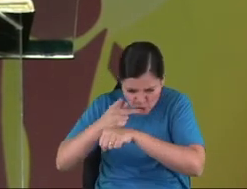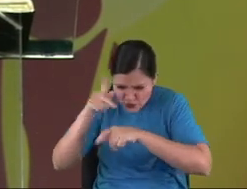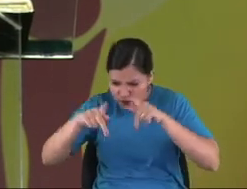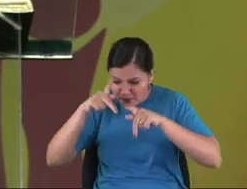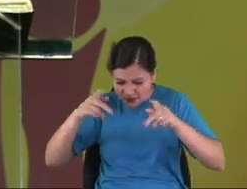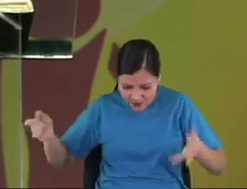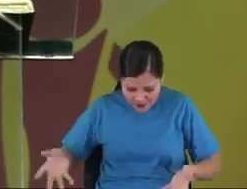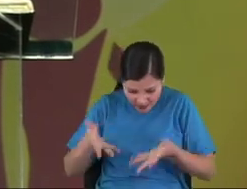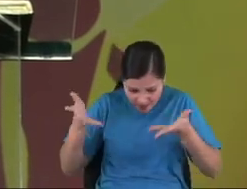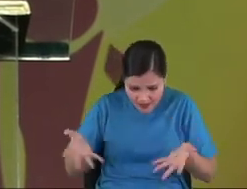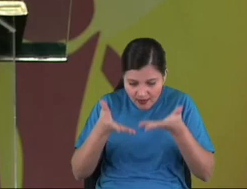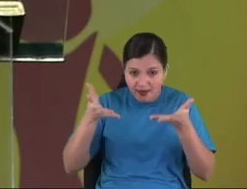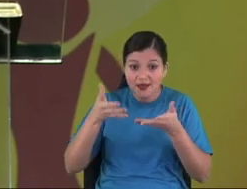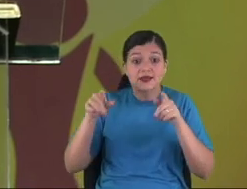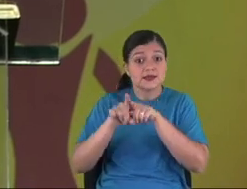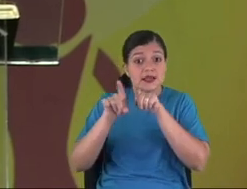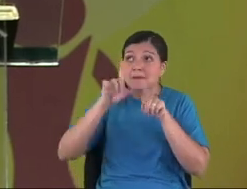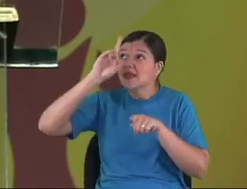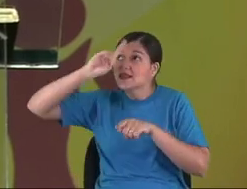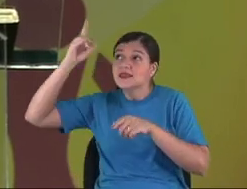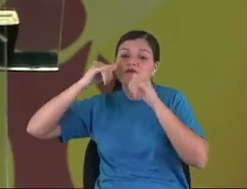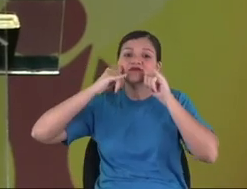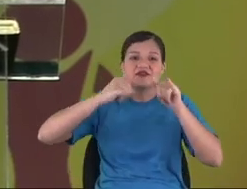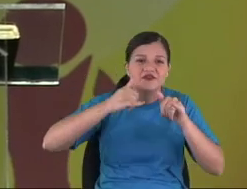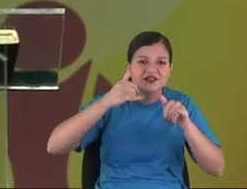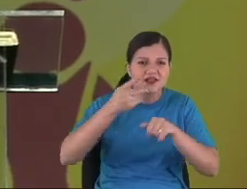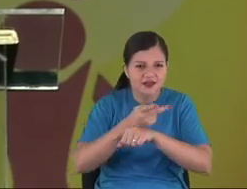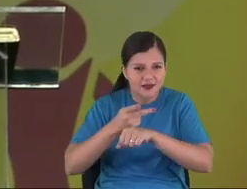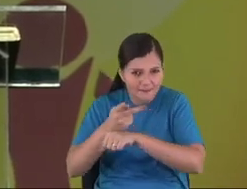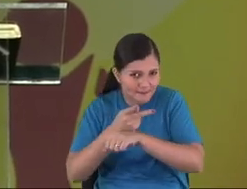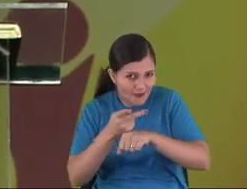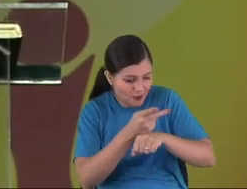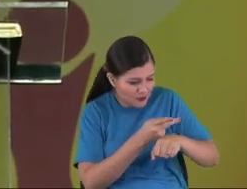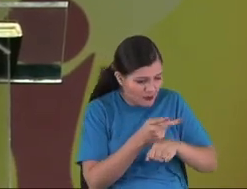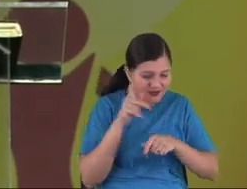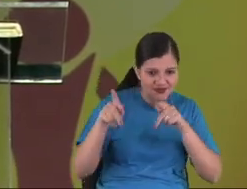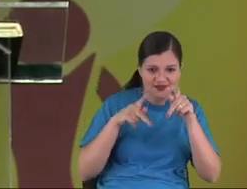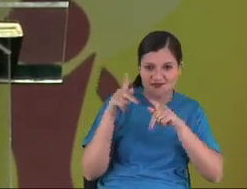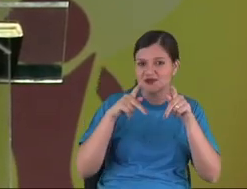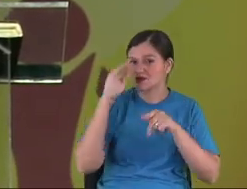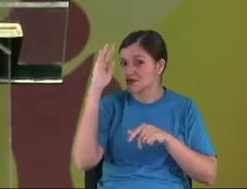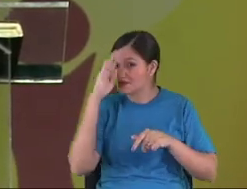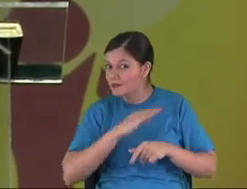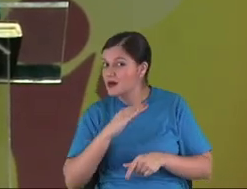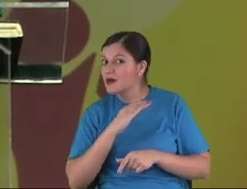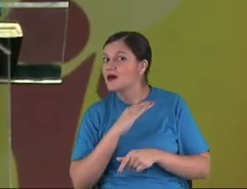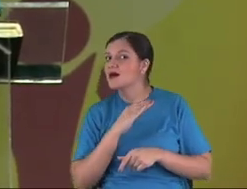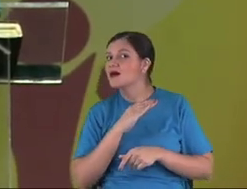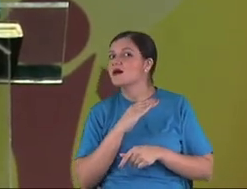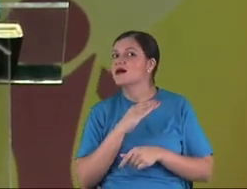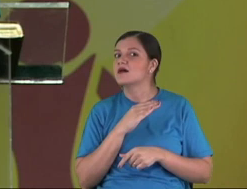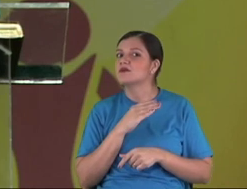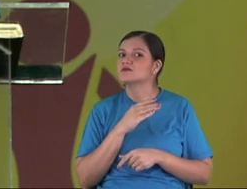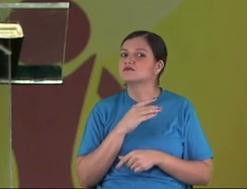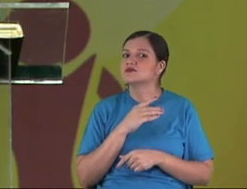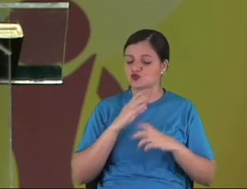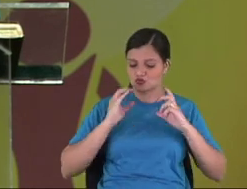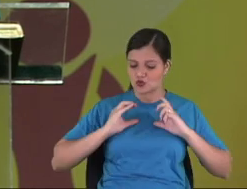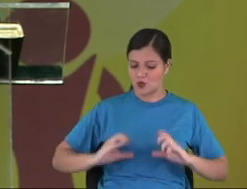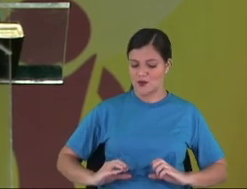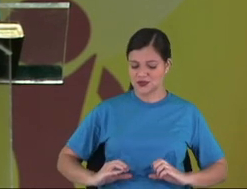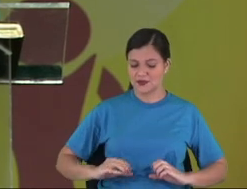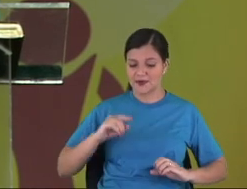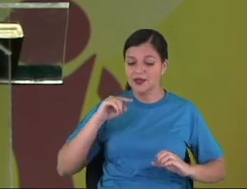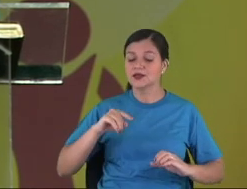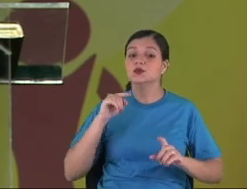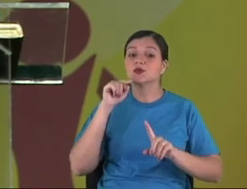He says to the evil people, too, they have bad acts to